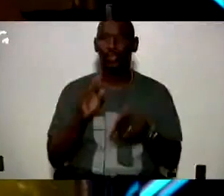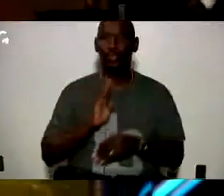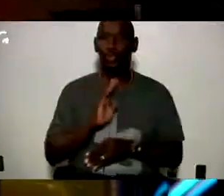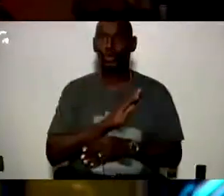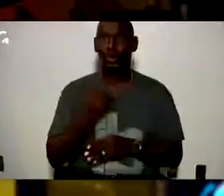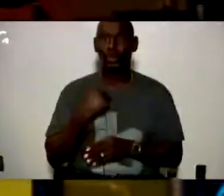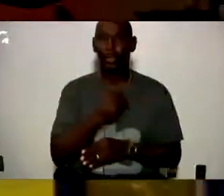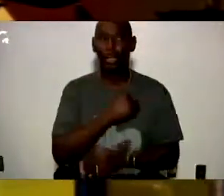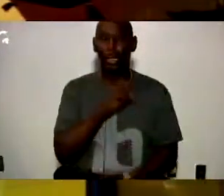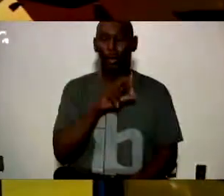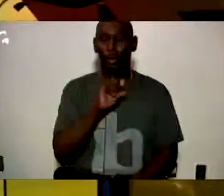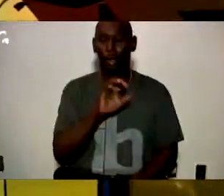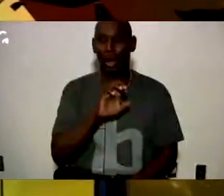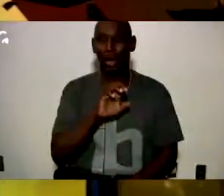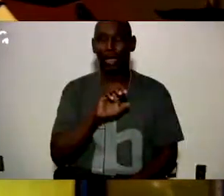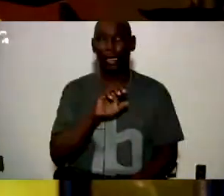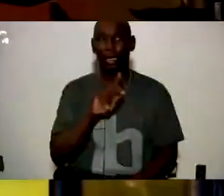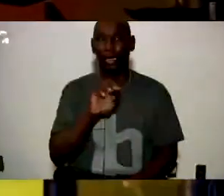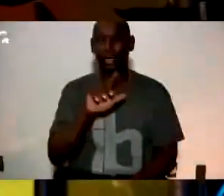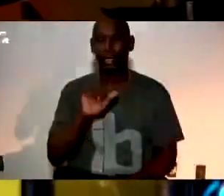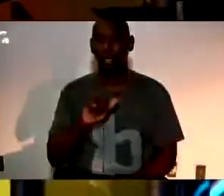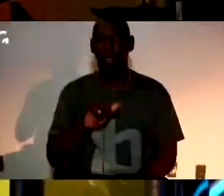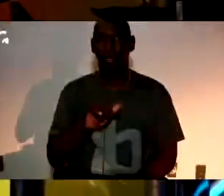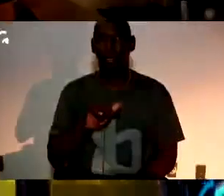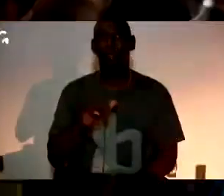Mr. Eric Cowan, our board president. Eric, stand up and take a bow.